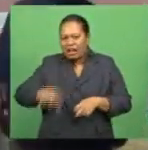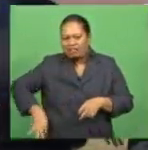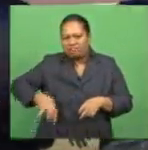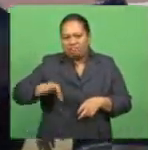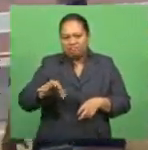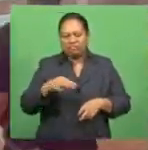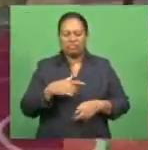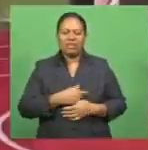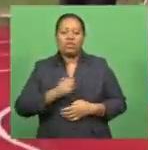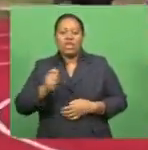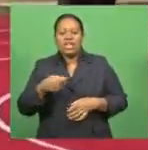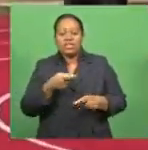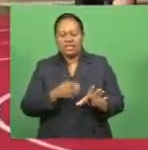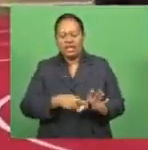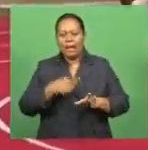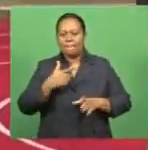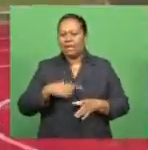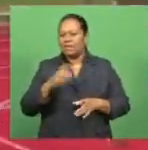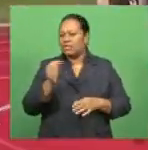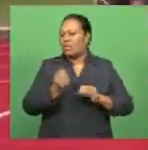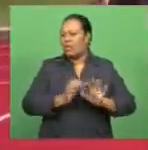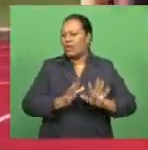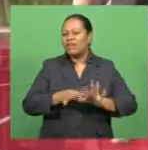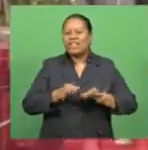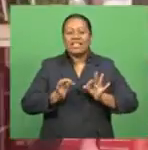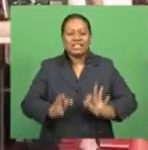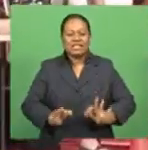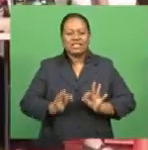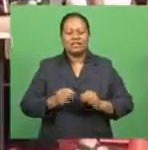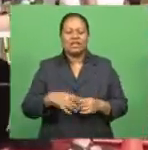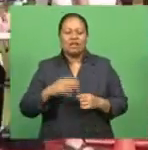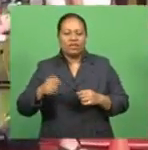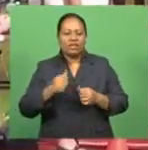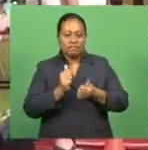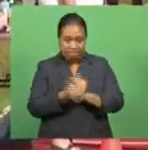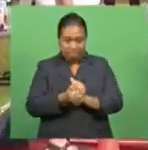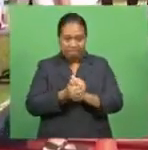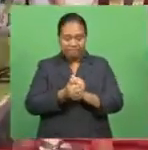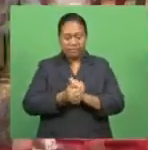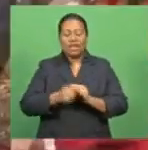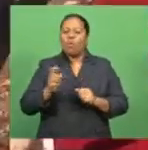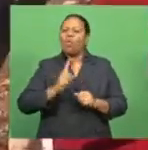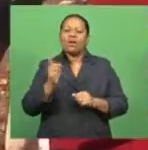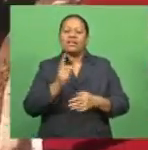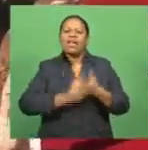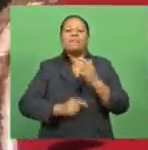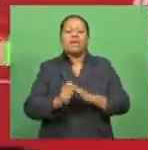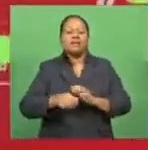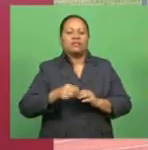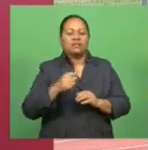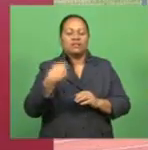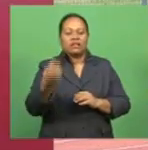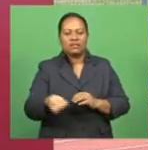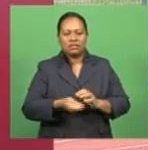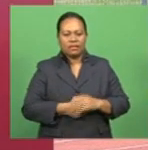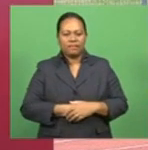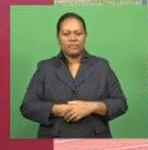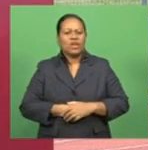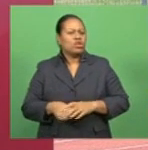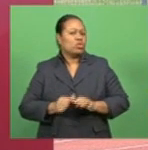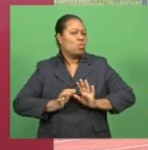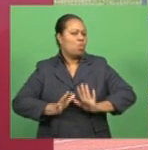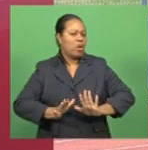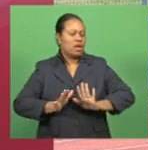next year. Ma says they will await a decision by the Games Council on the next step to be taken. We should wait